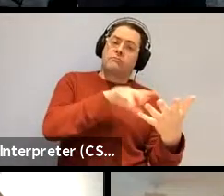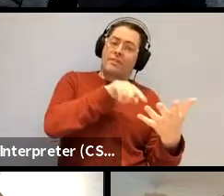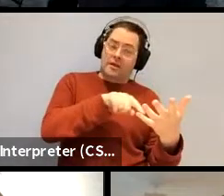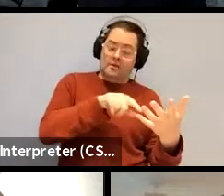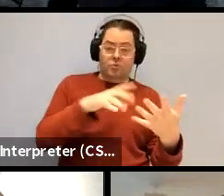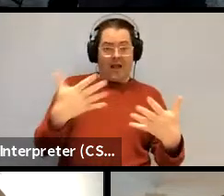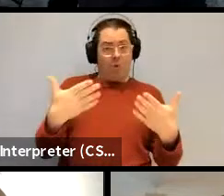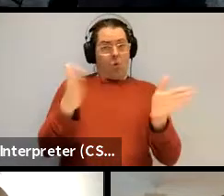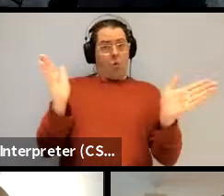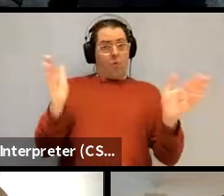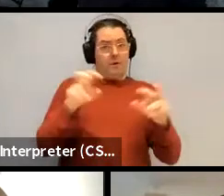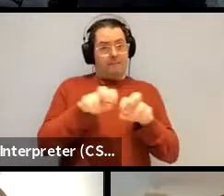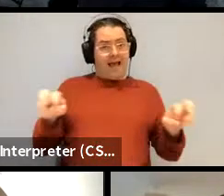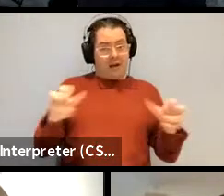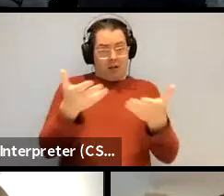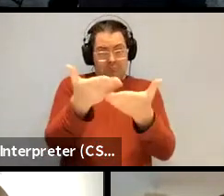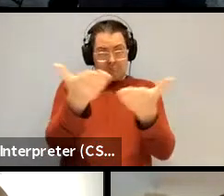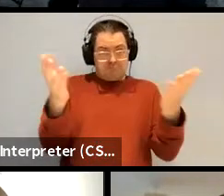please